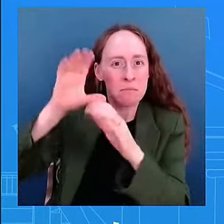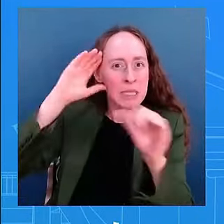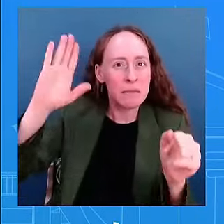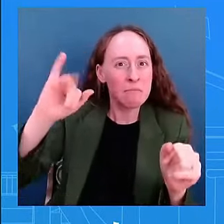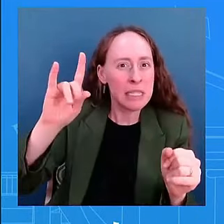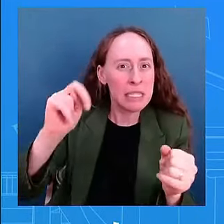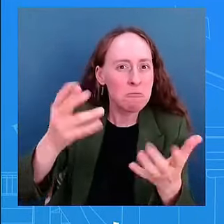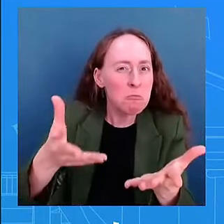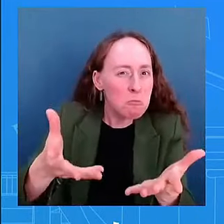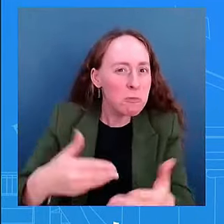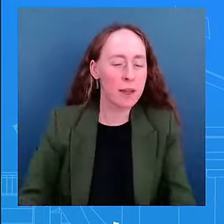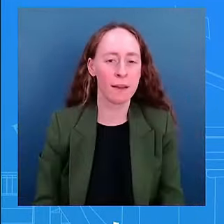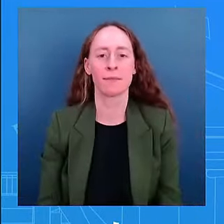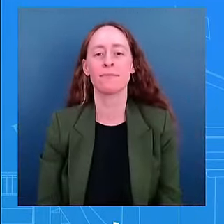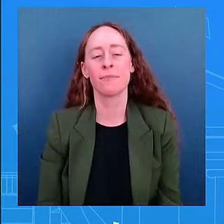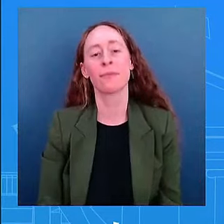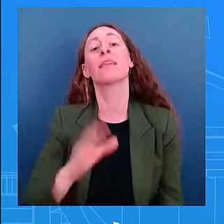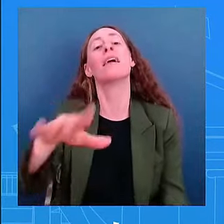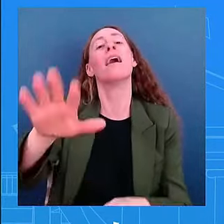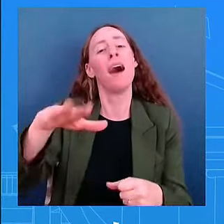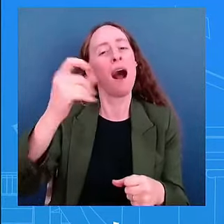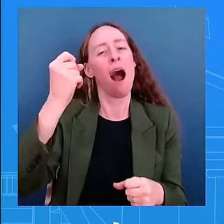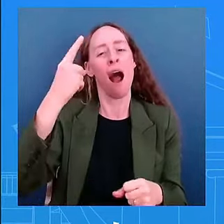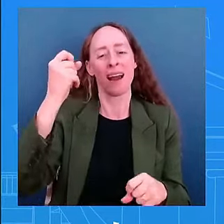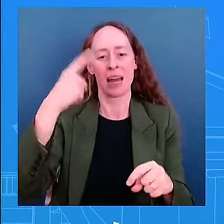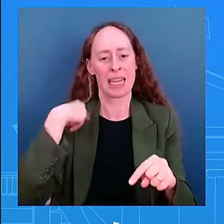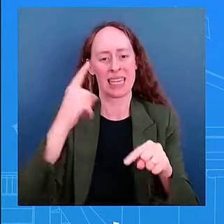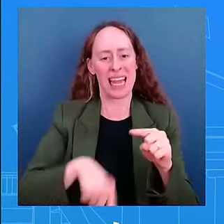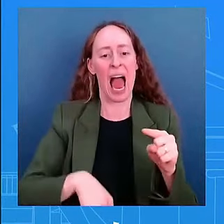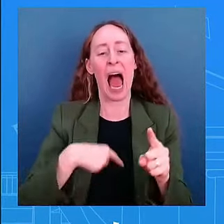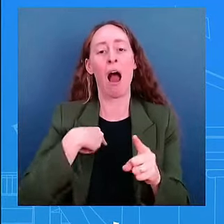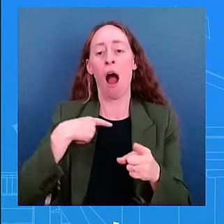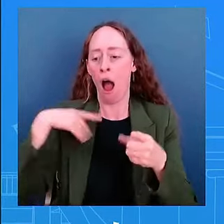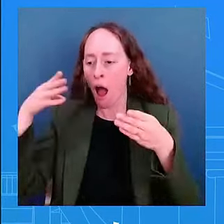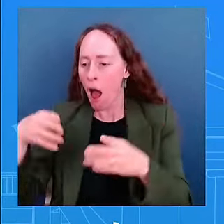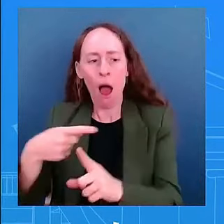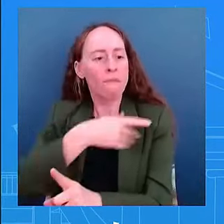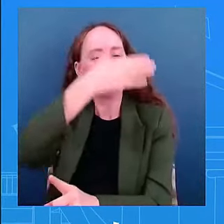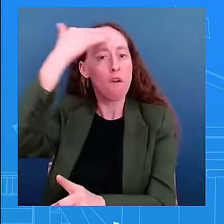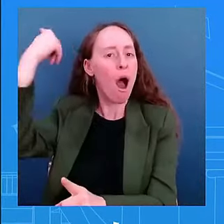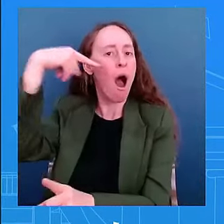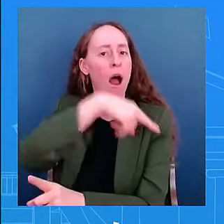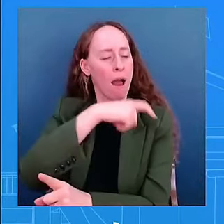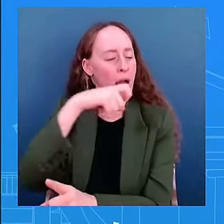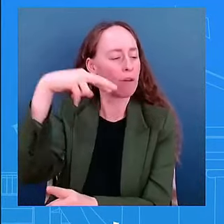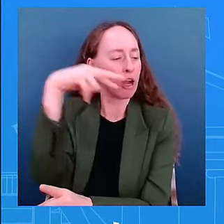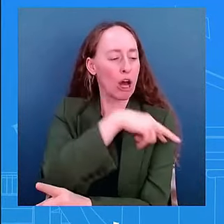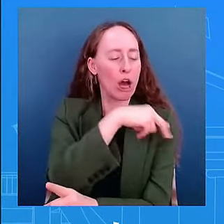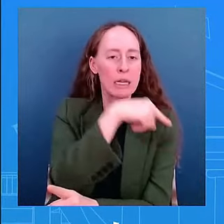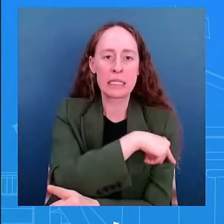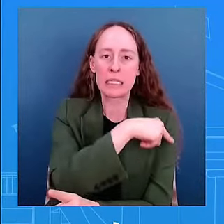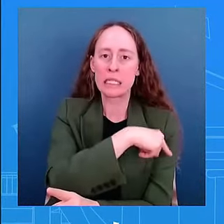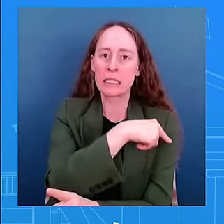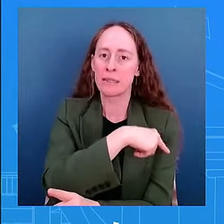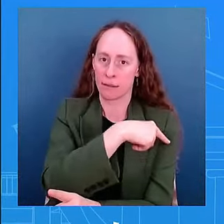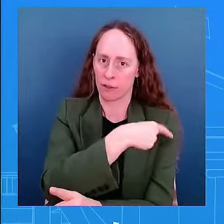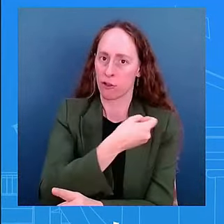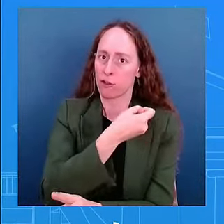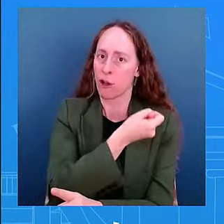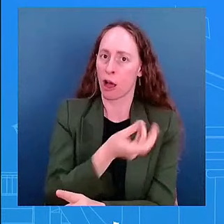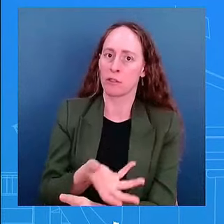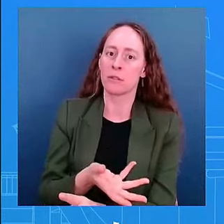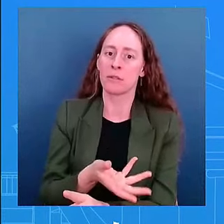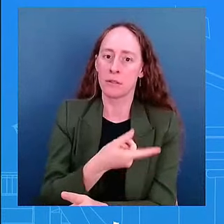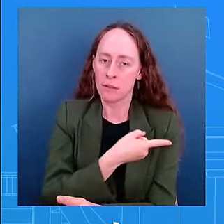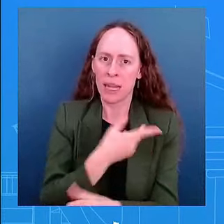we can't discount what happened in the last administration and we can't discount what the this president is trying to do to make sure that we